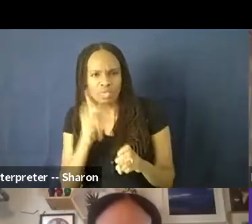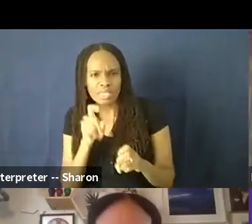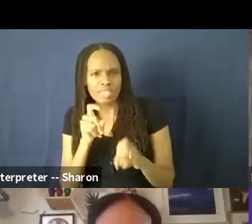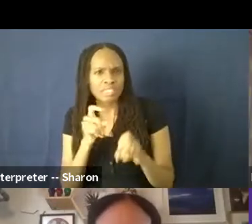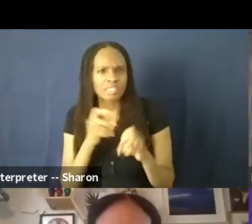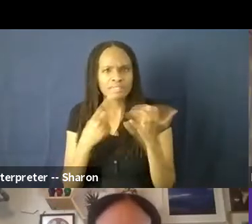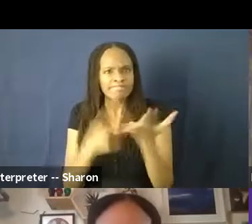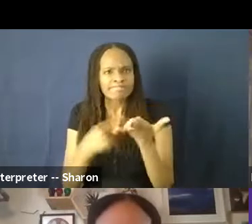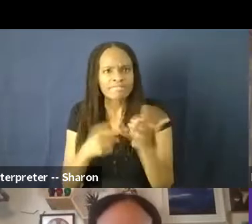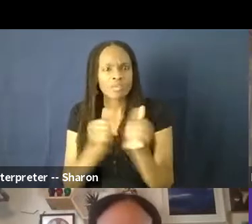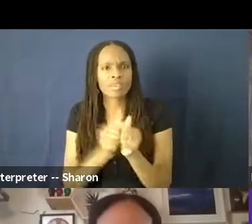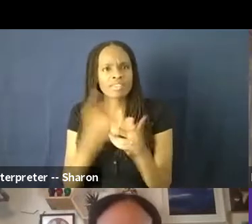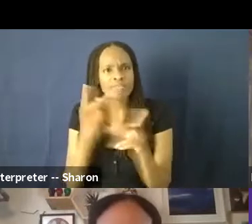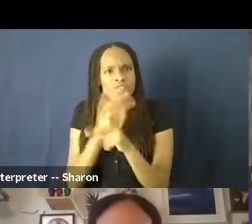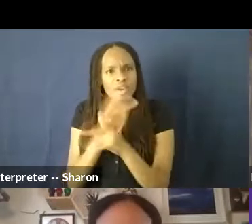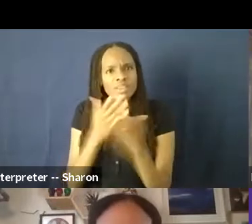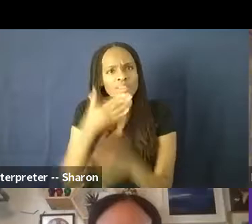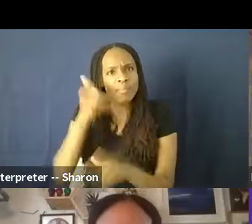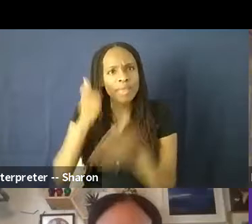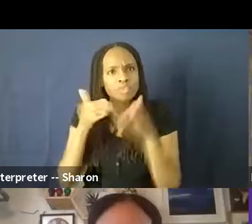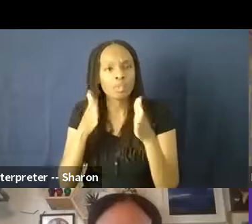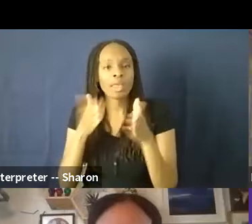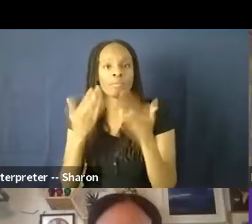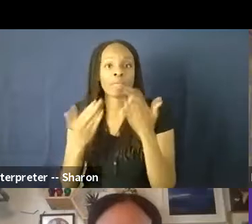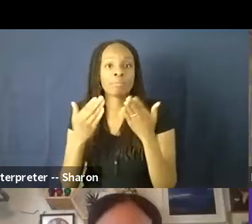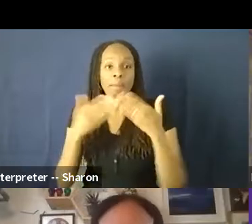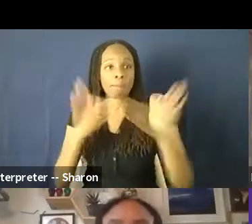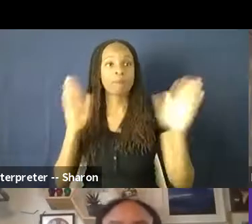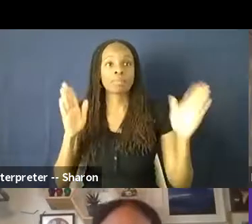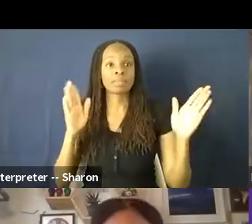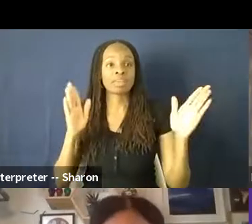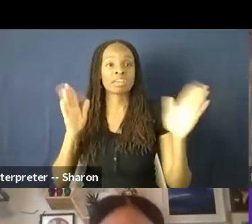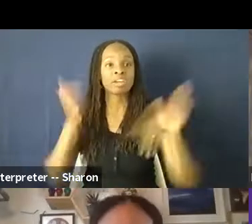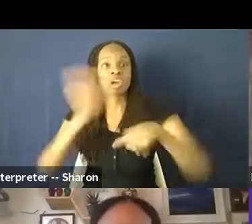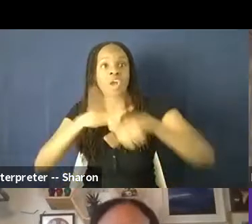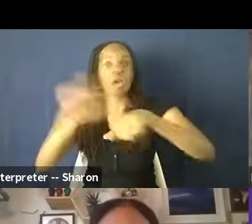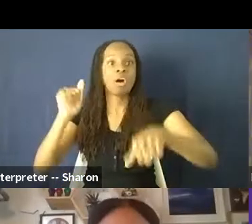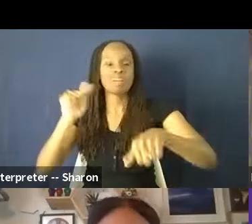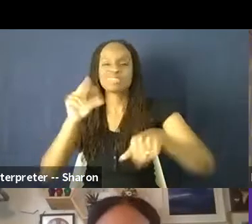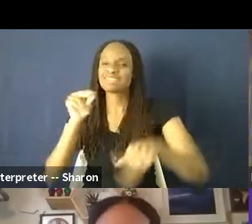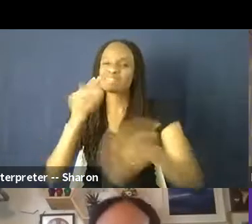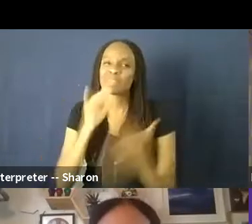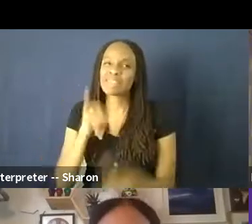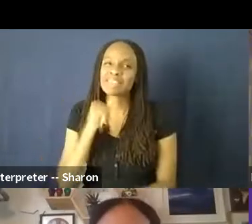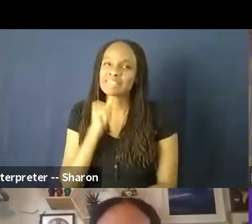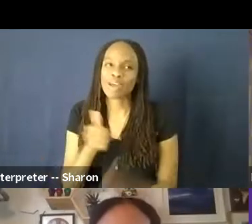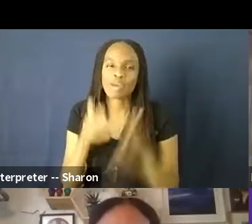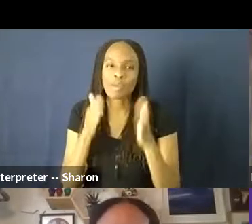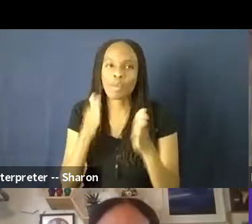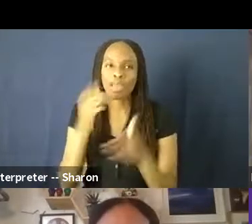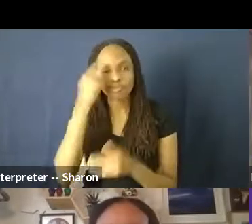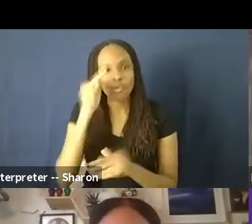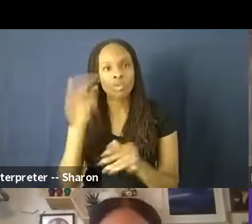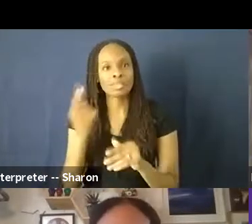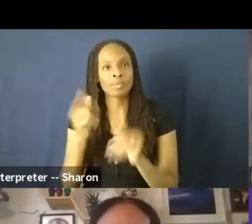out what's the best way, you know, sometimes like a public calling out, for example, may not be the way to deal with someone with a big ego. But if you